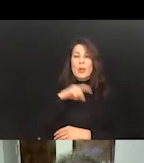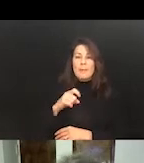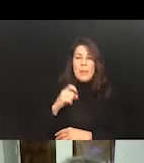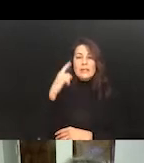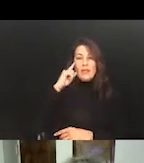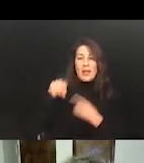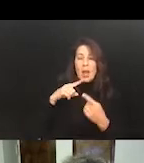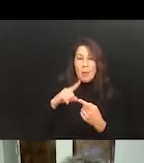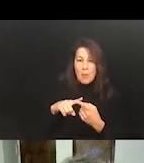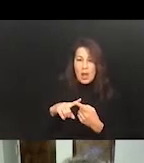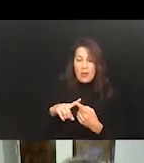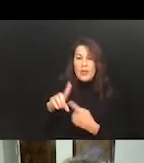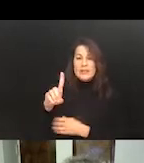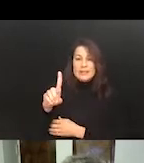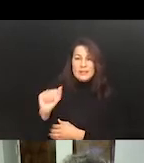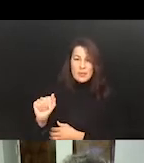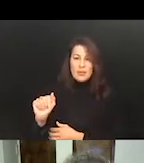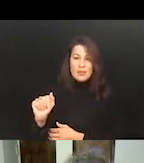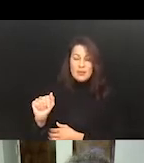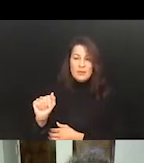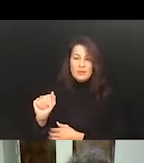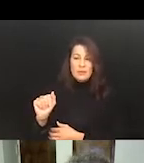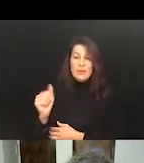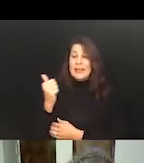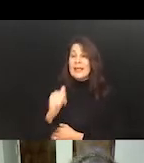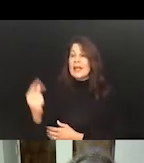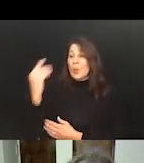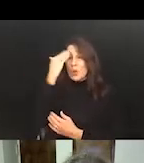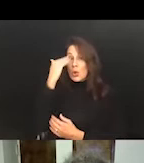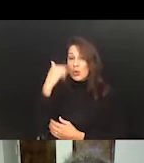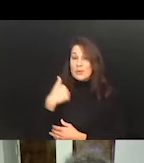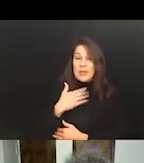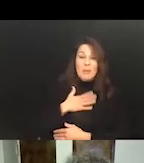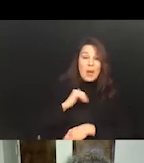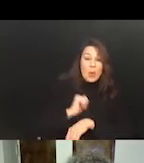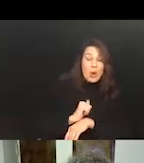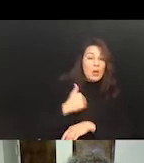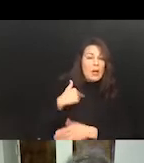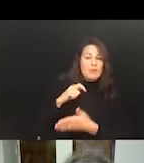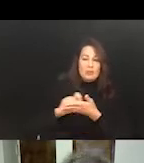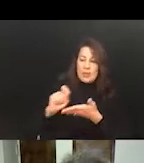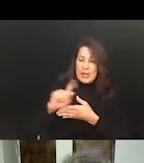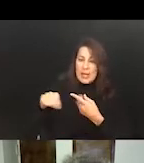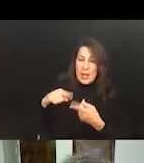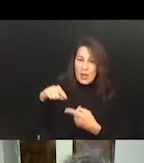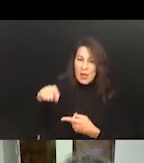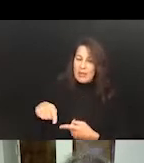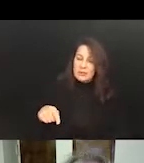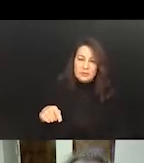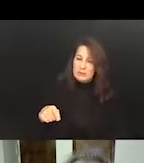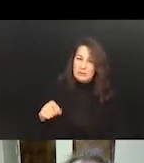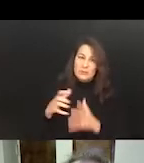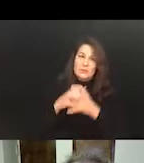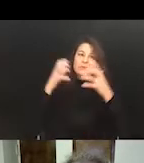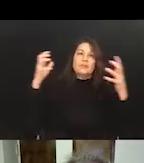narrative. Anybody who knows me and knows my work, I have been writing about this, you know, ad nausea. In